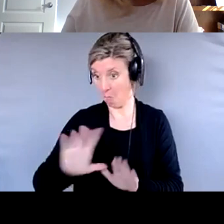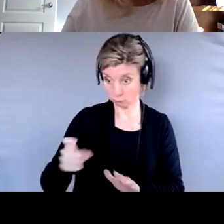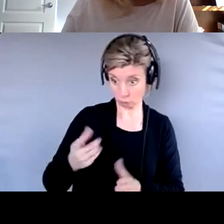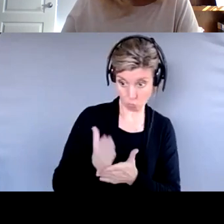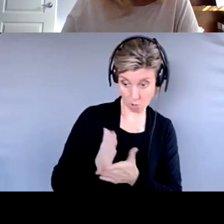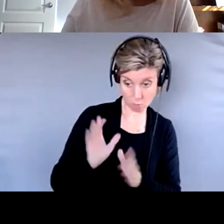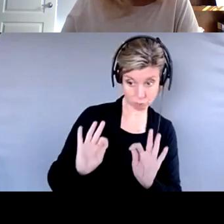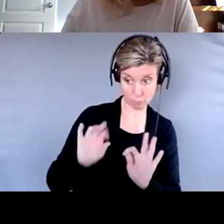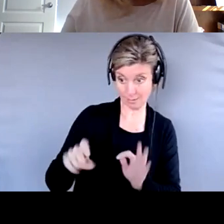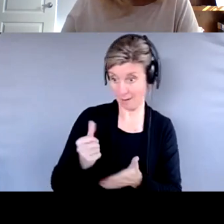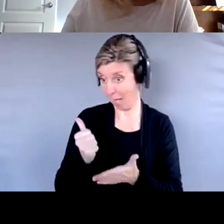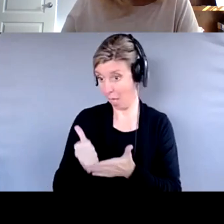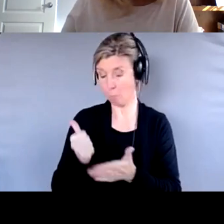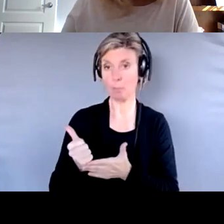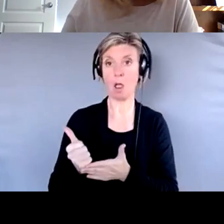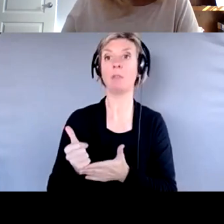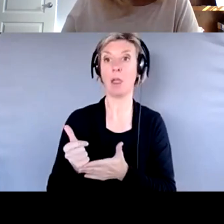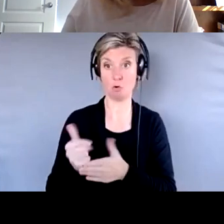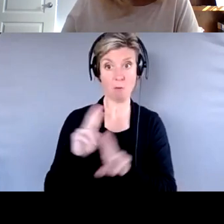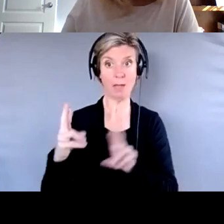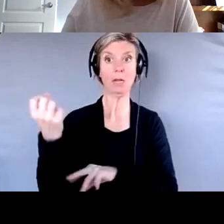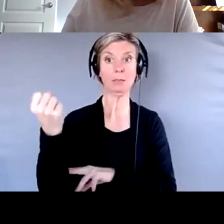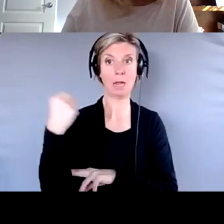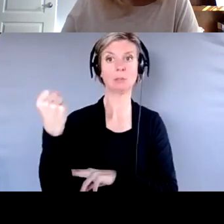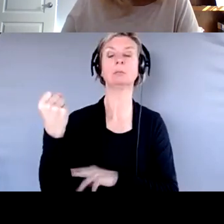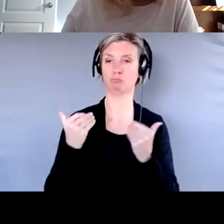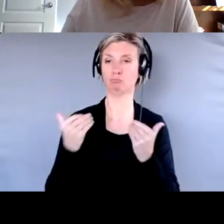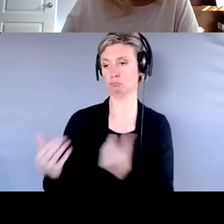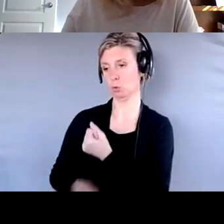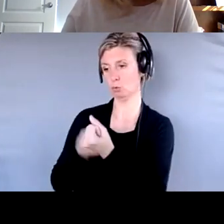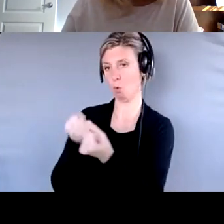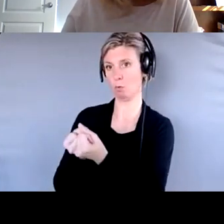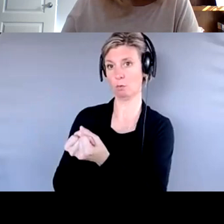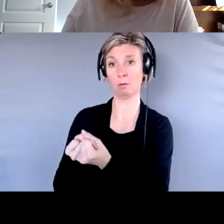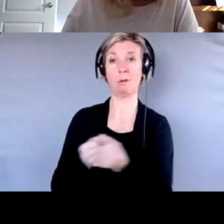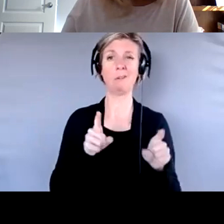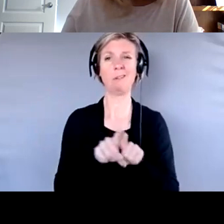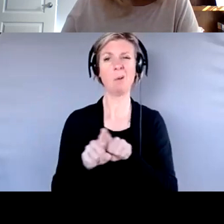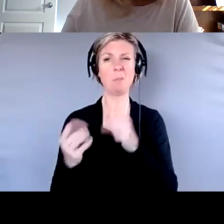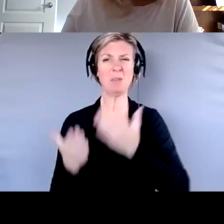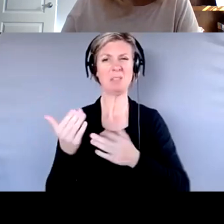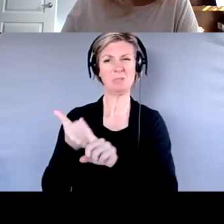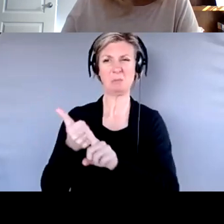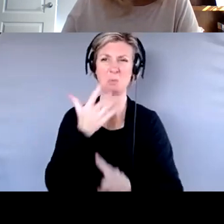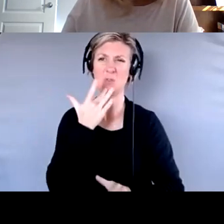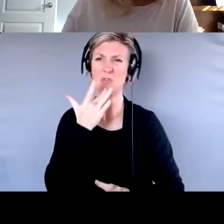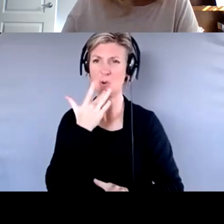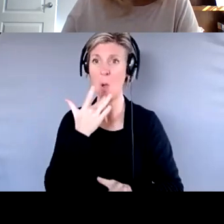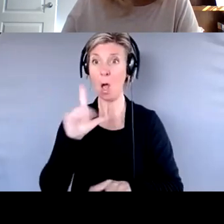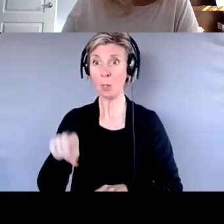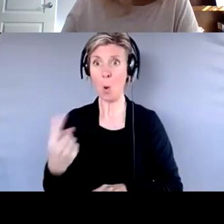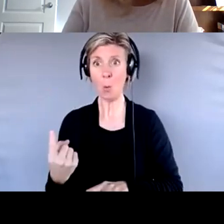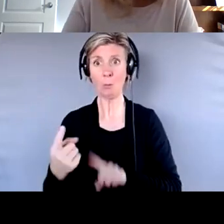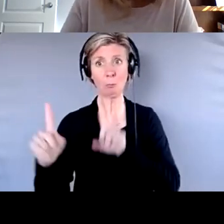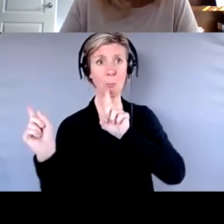that journey, um, with them, um, maybe they don't feel comfortable going alone or they, they need that support or just more clarity